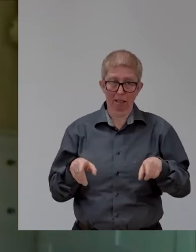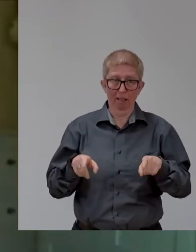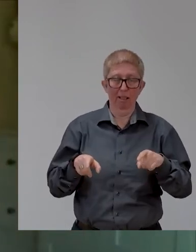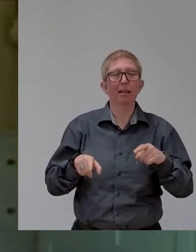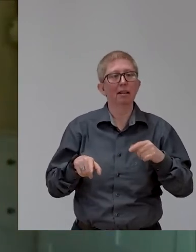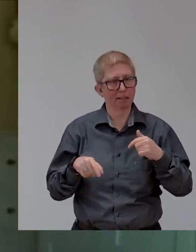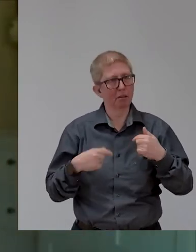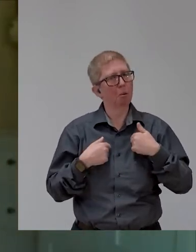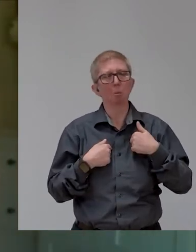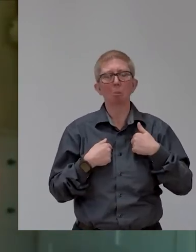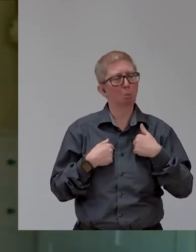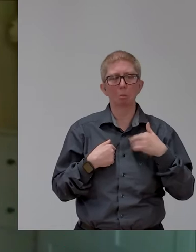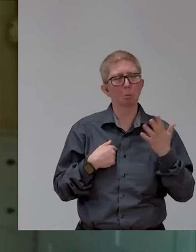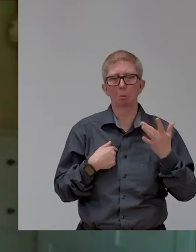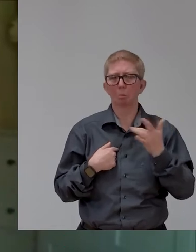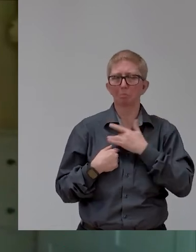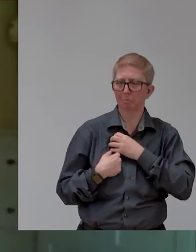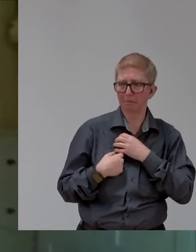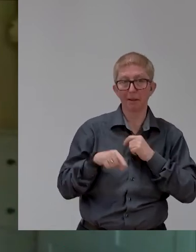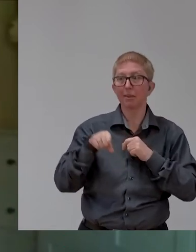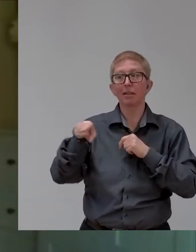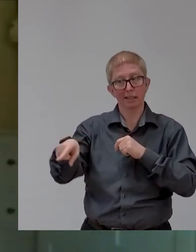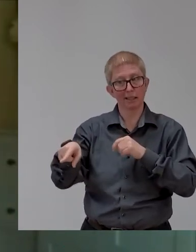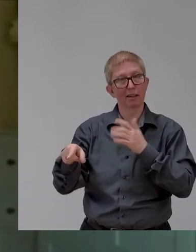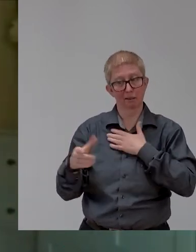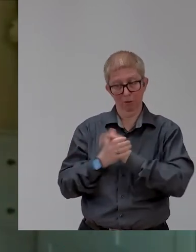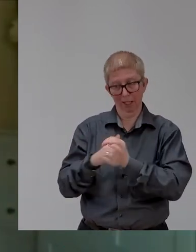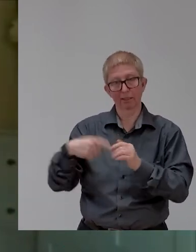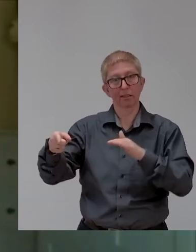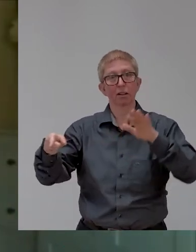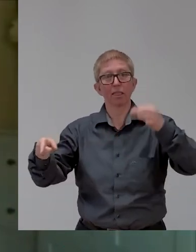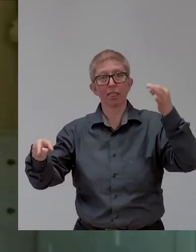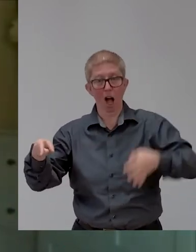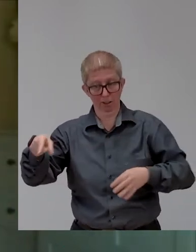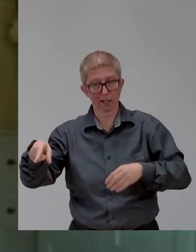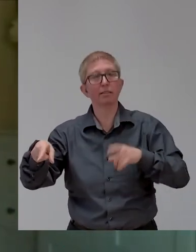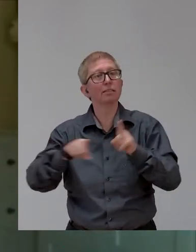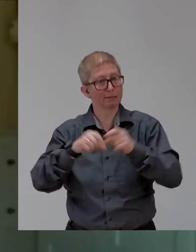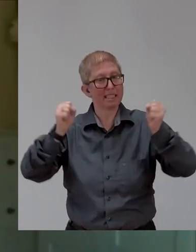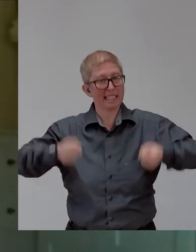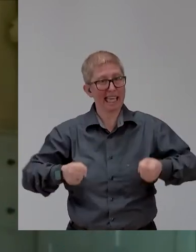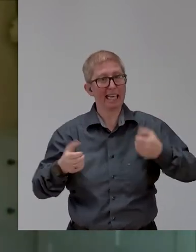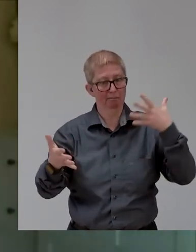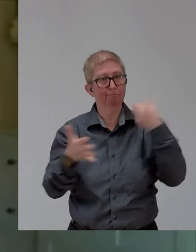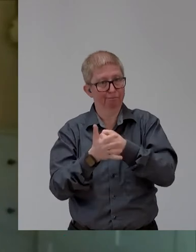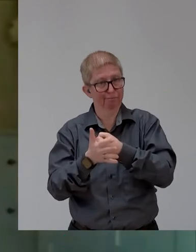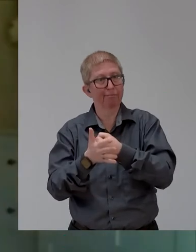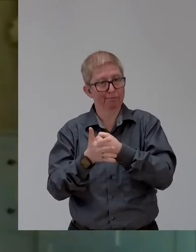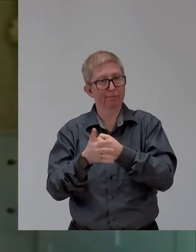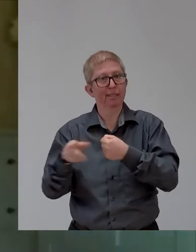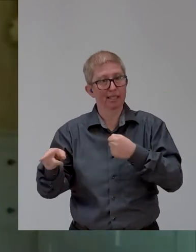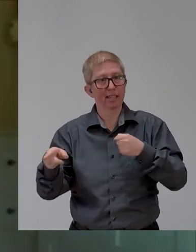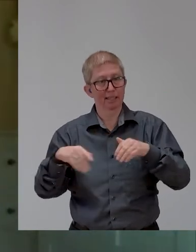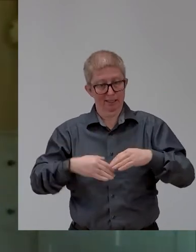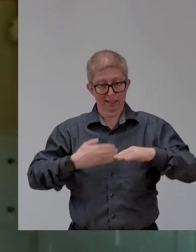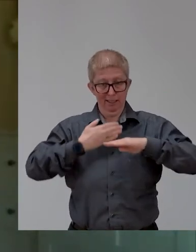eight years ago, she had a skiing accident, uh, in America and, uh, she's a C-level injury. So up in the